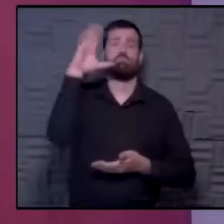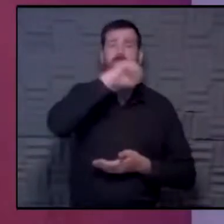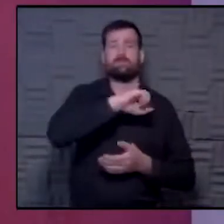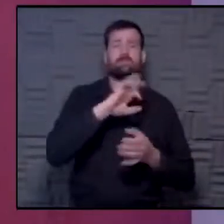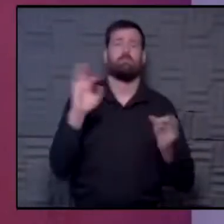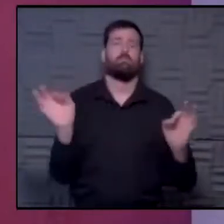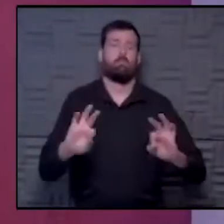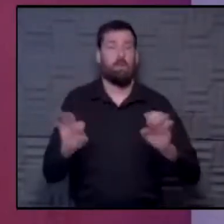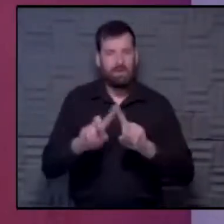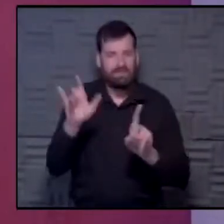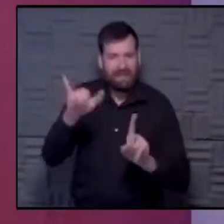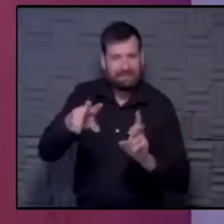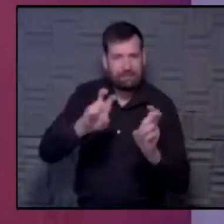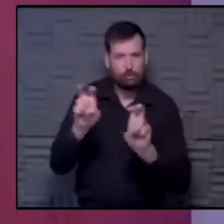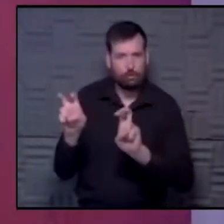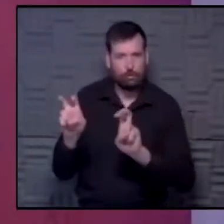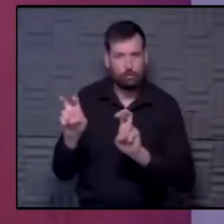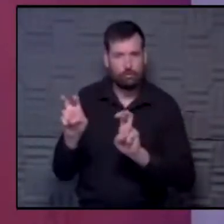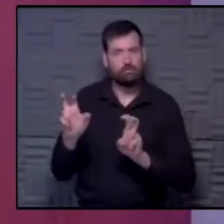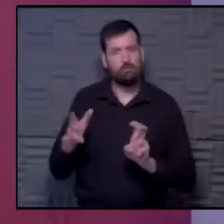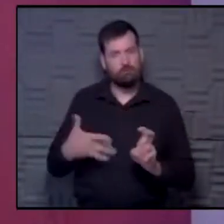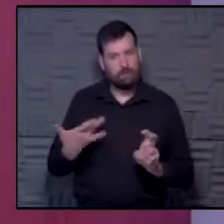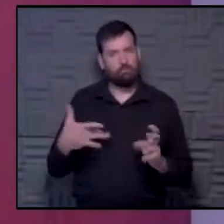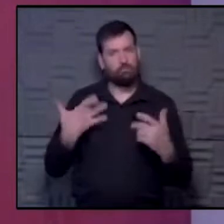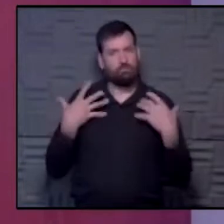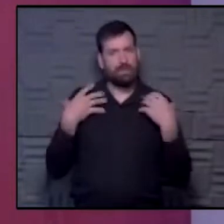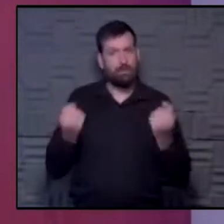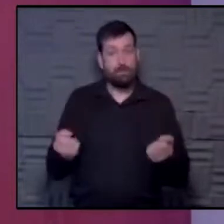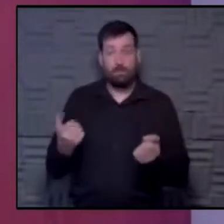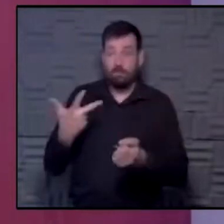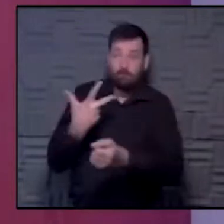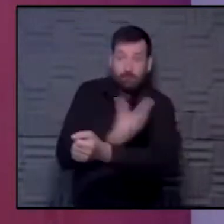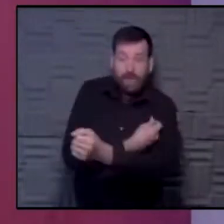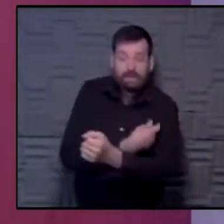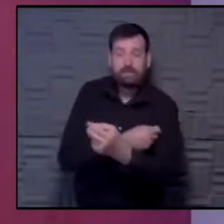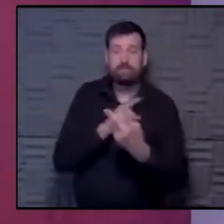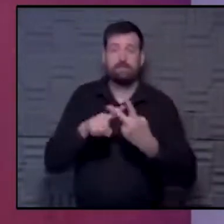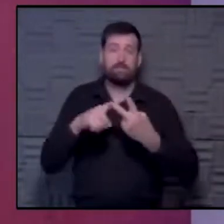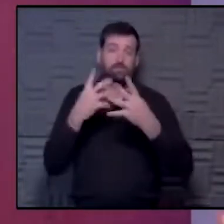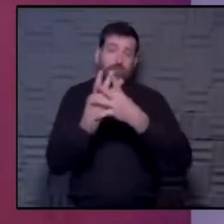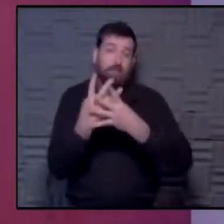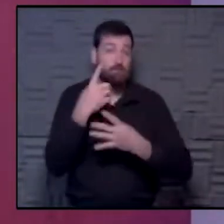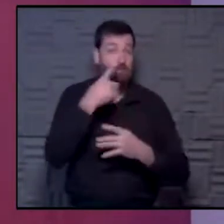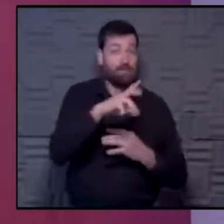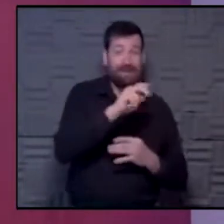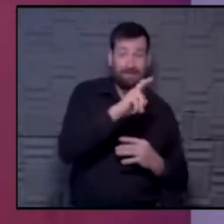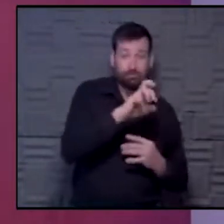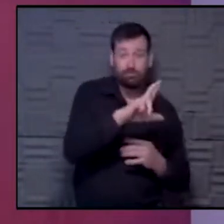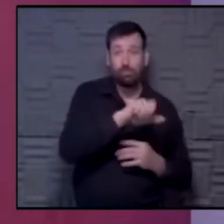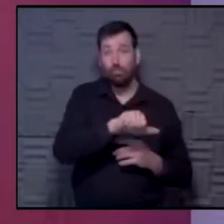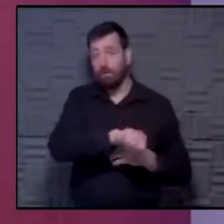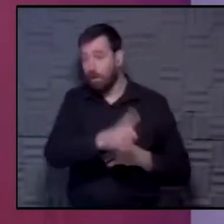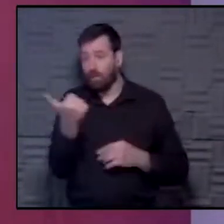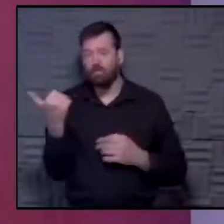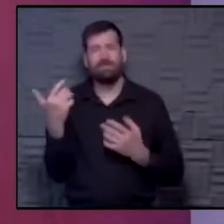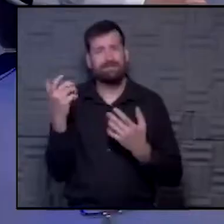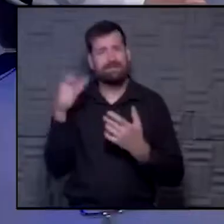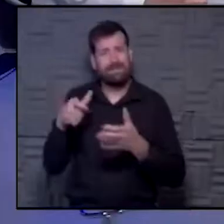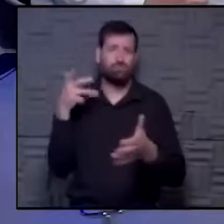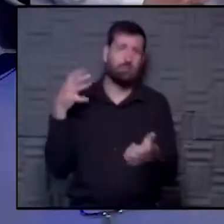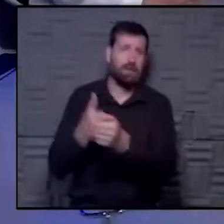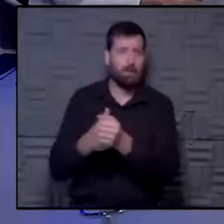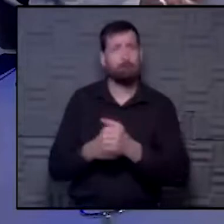really the important issue here is that even when you feel healthy, the vaccinations, the screening, whether it's for cancer or other conditions, really need to make that up.